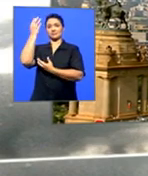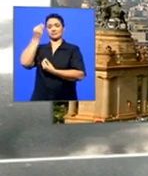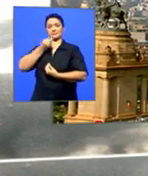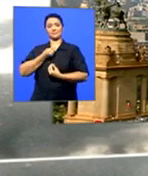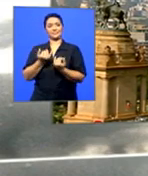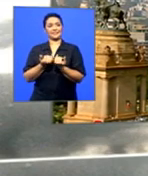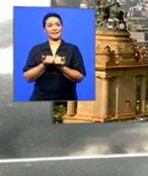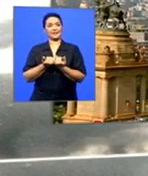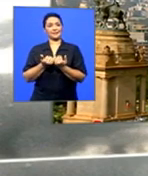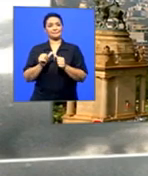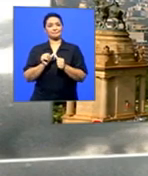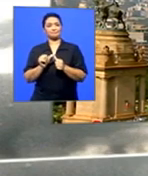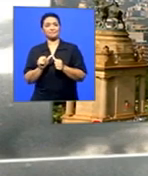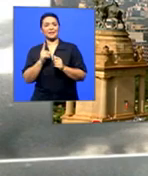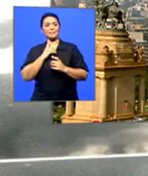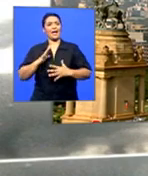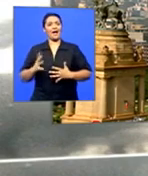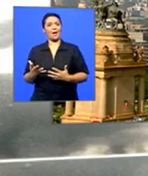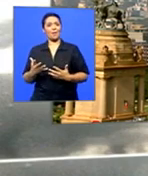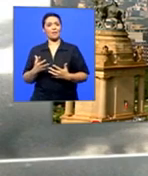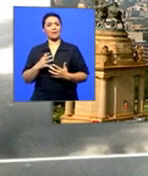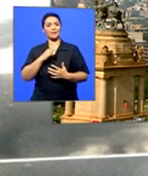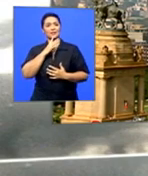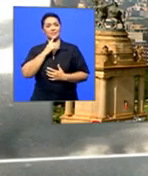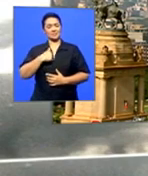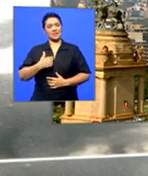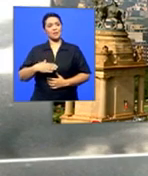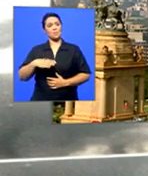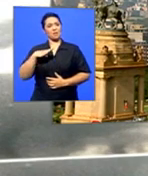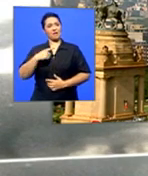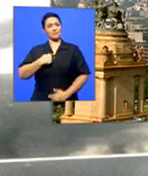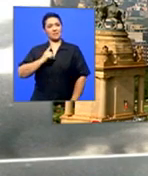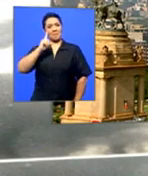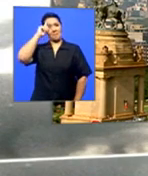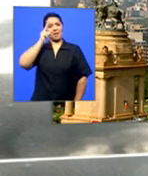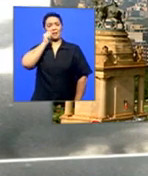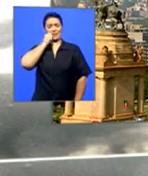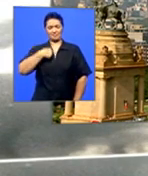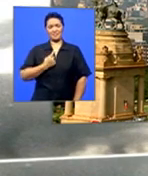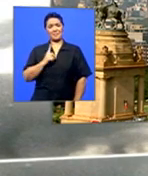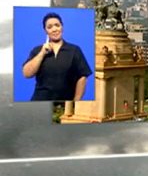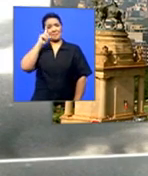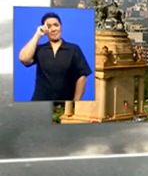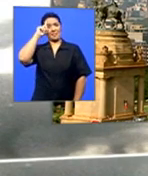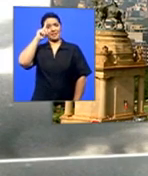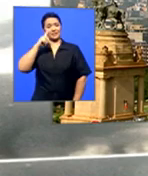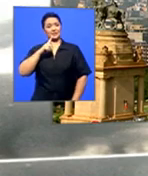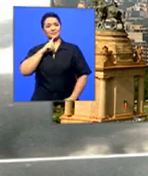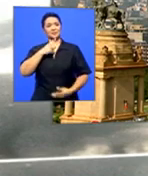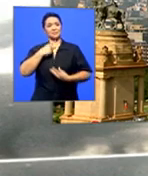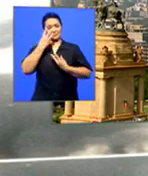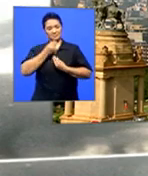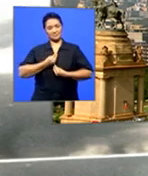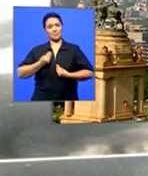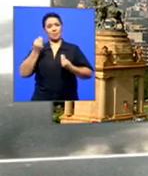measured like the arts we vainly applaud. Lord, Lord, I am proud that I am black, so black, sweet, perfect arts.